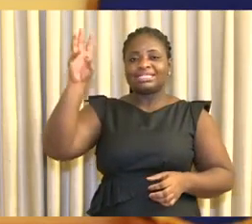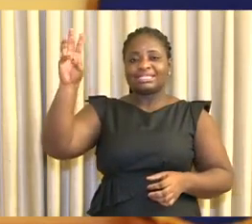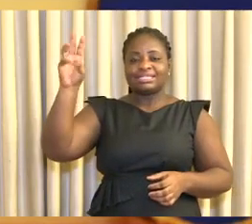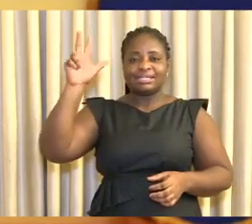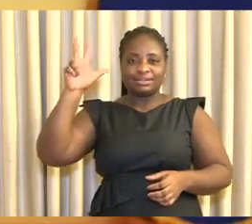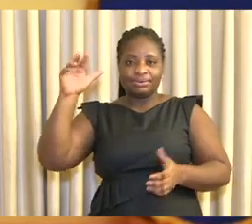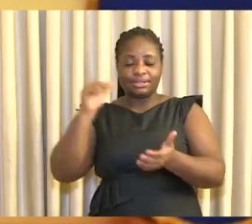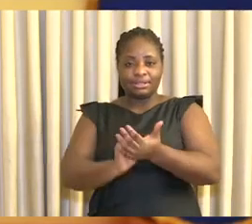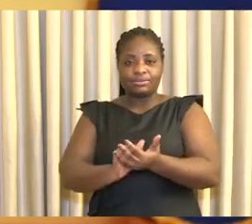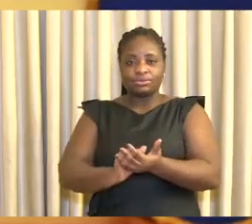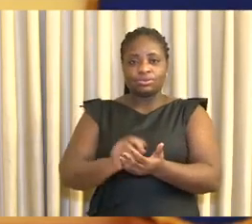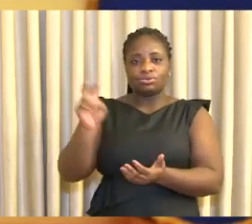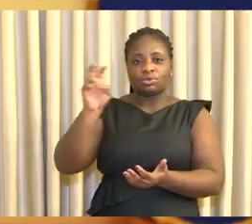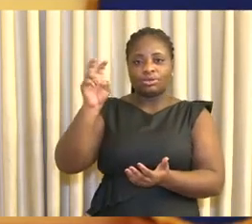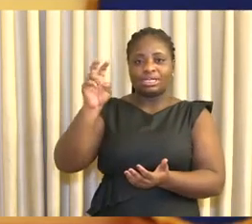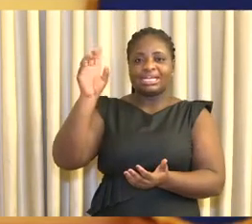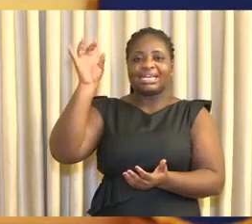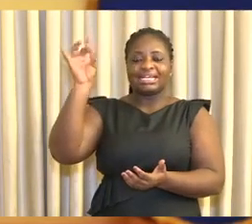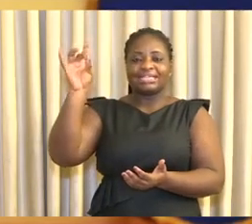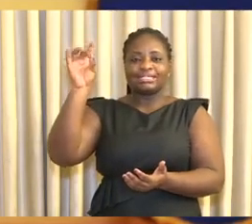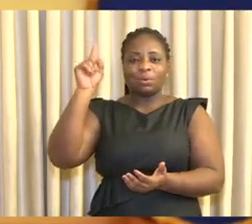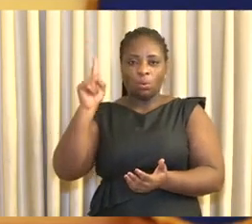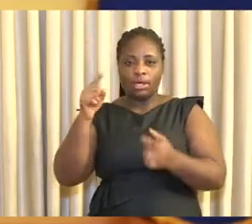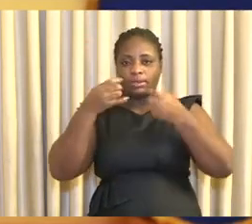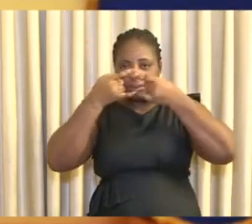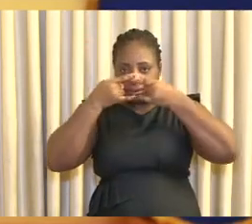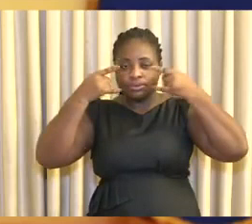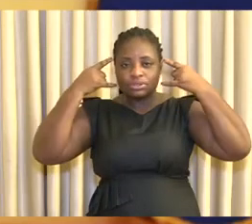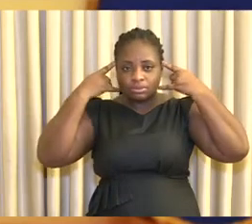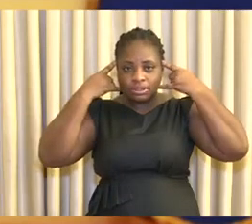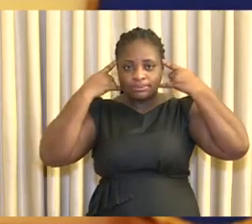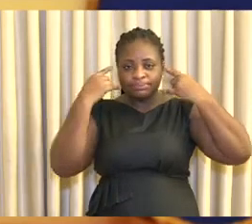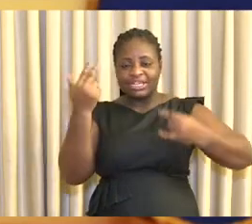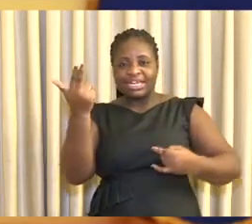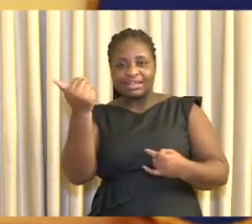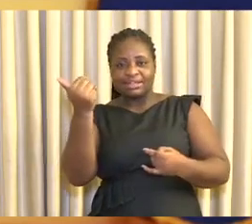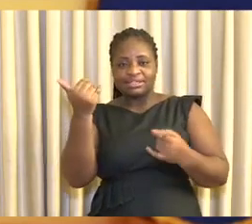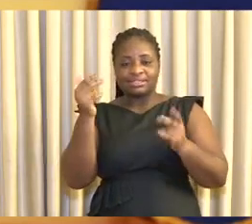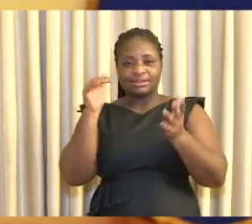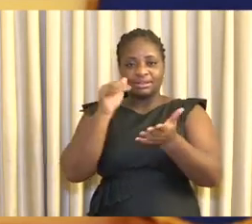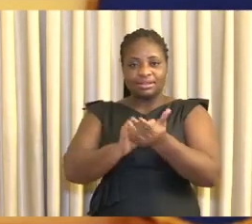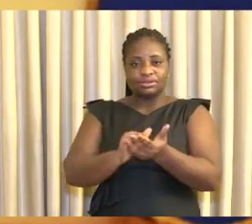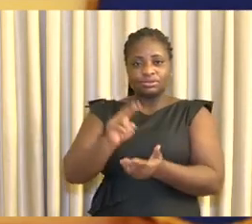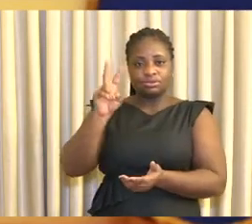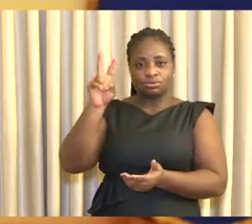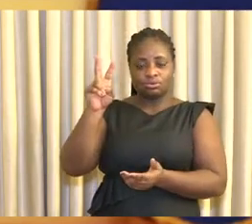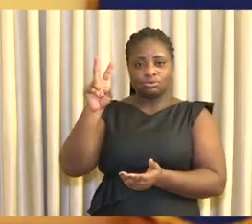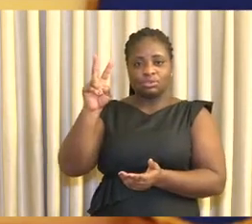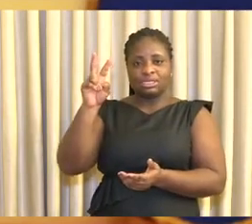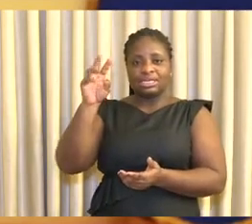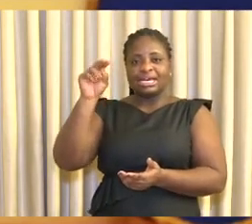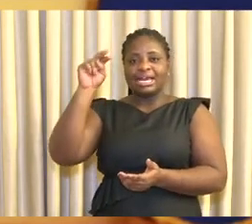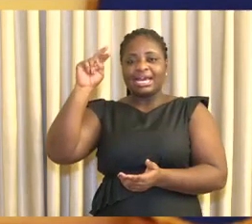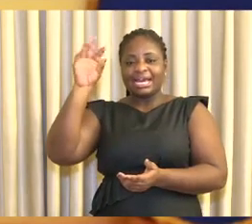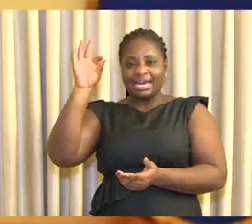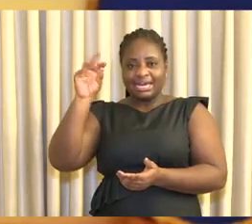,281 nose marks, 13,002 N95 nose